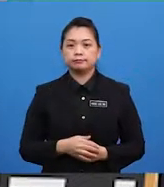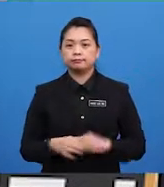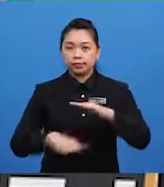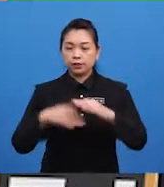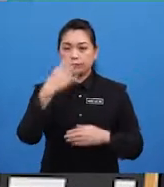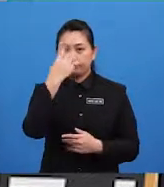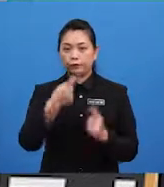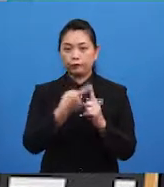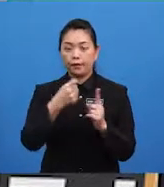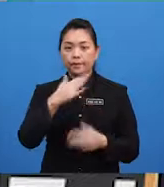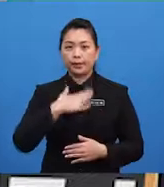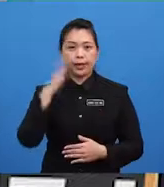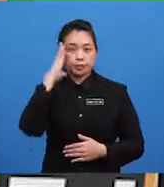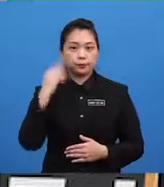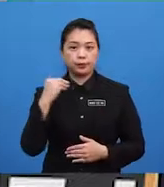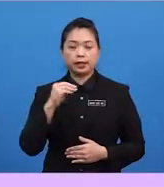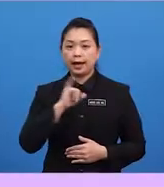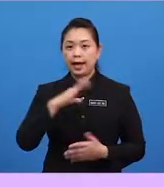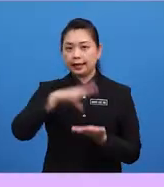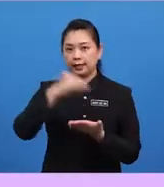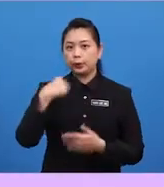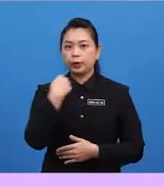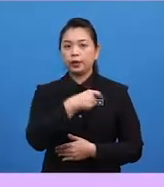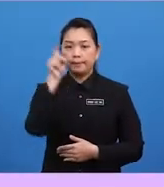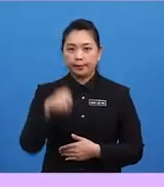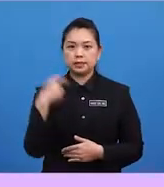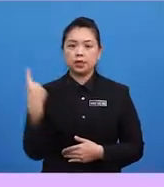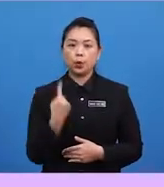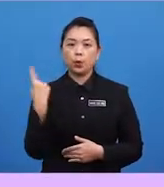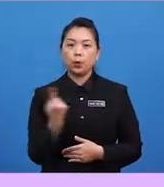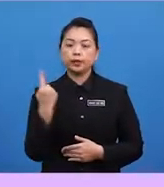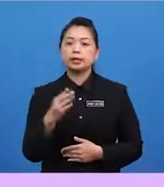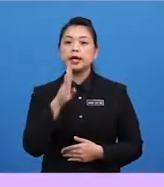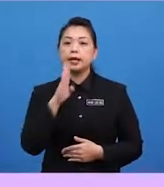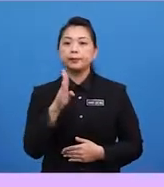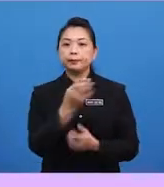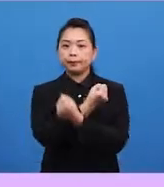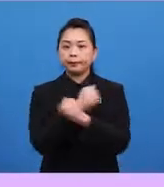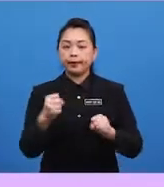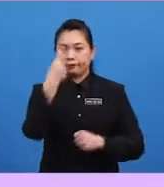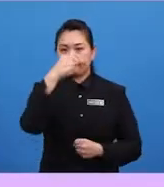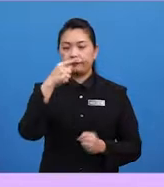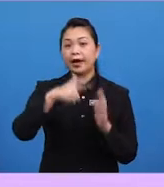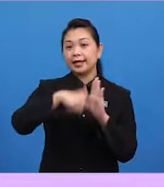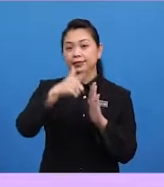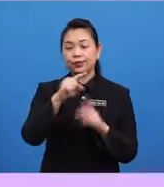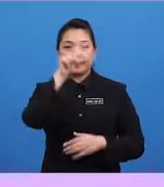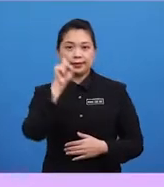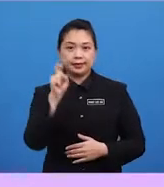I learned that we must always be prepared for extra questions.